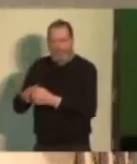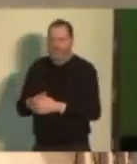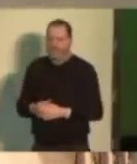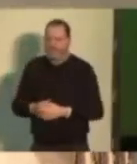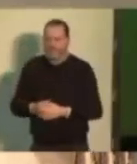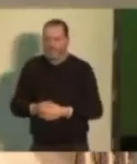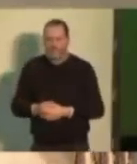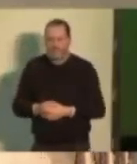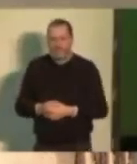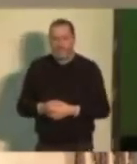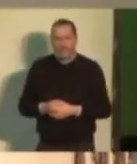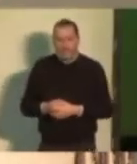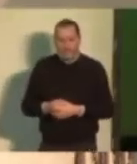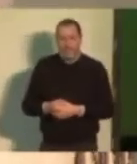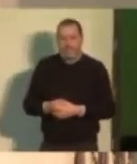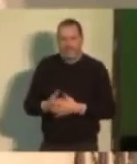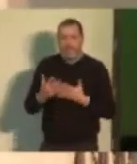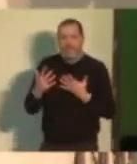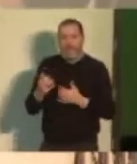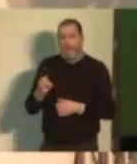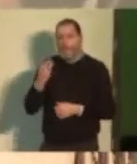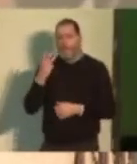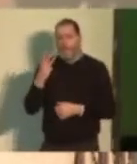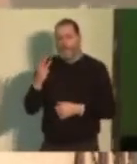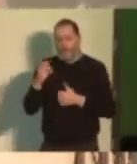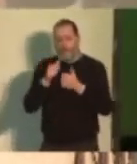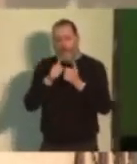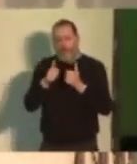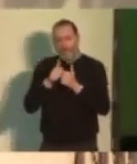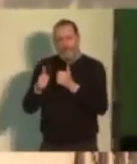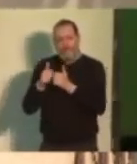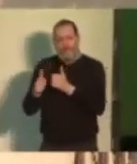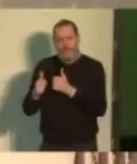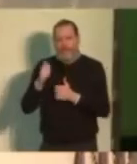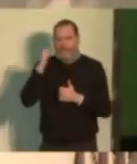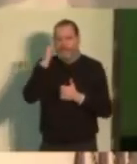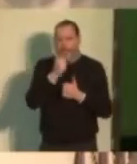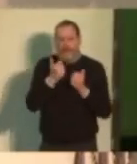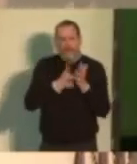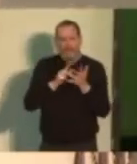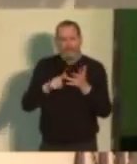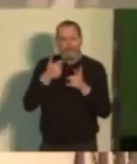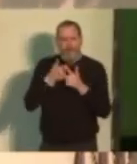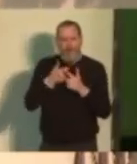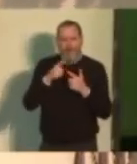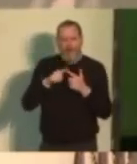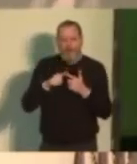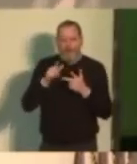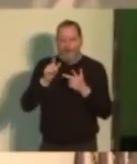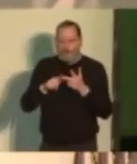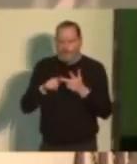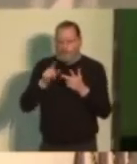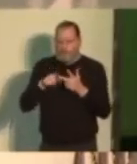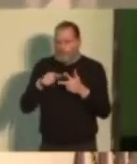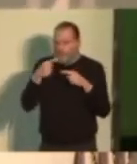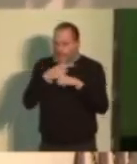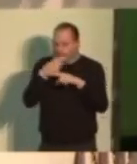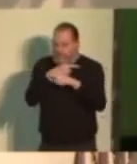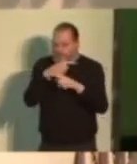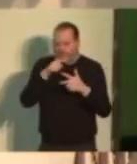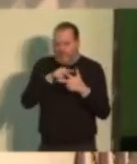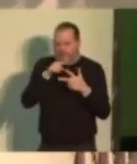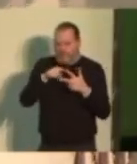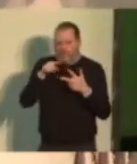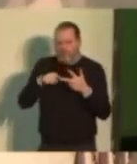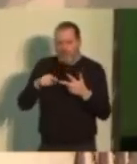right now, there are three firms on Wall Street, BlackRock, State Street, and Vanguard, who have